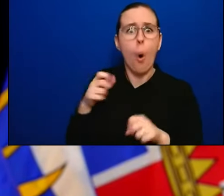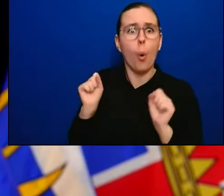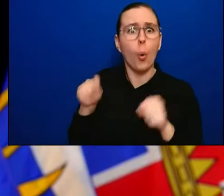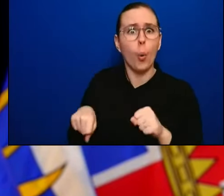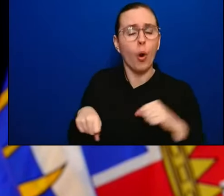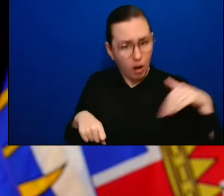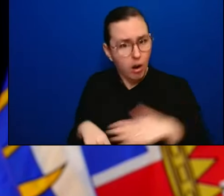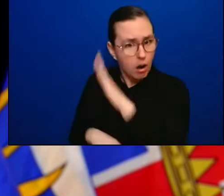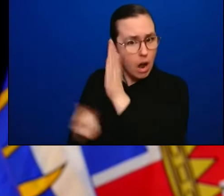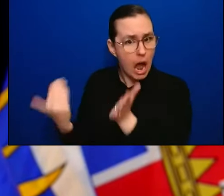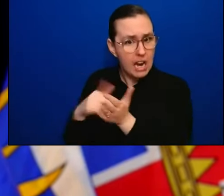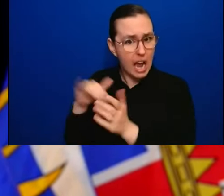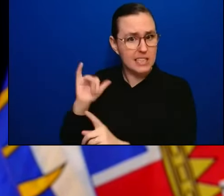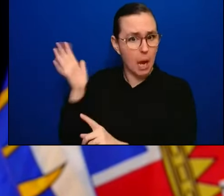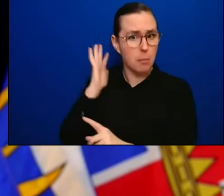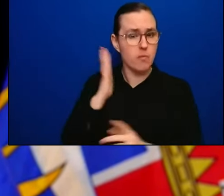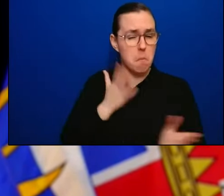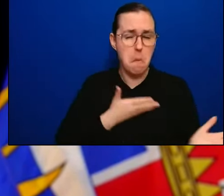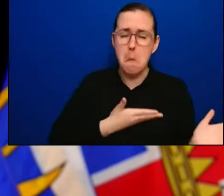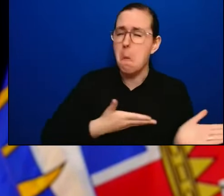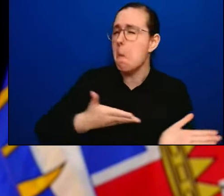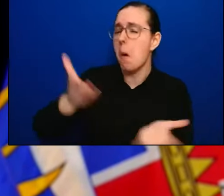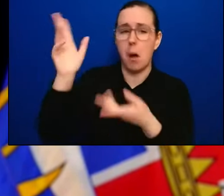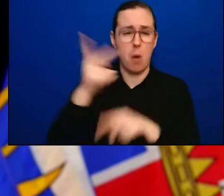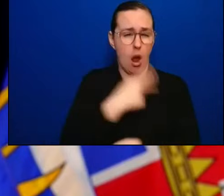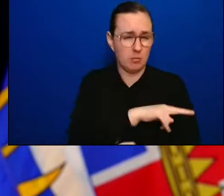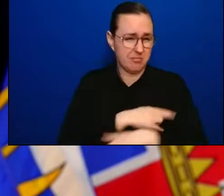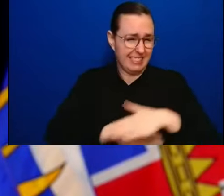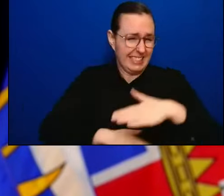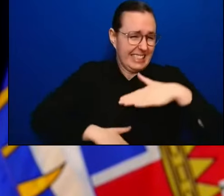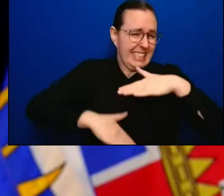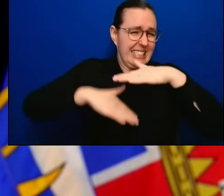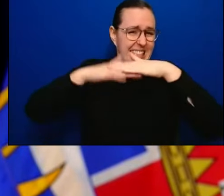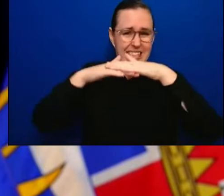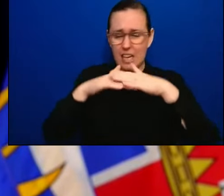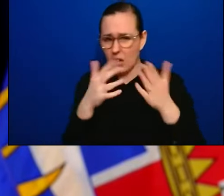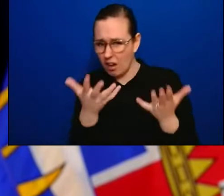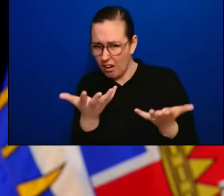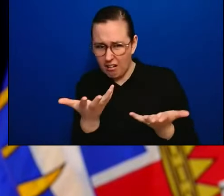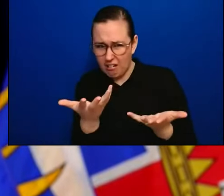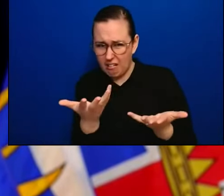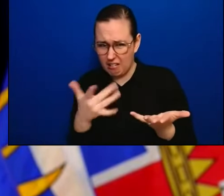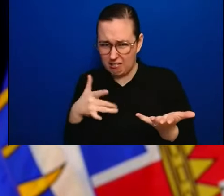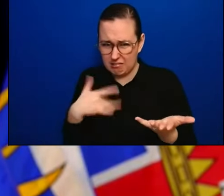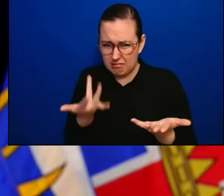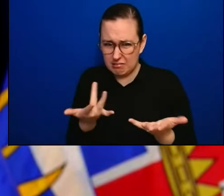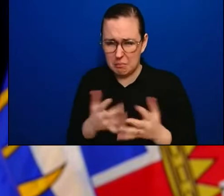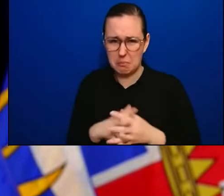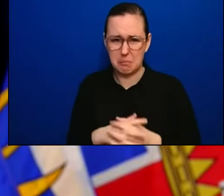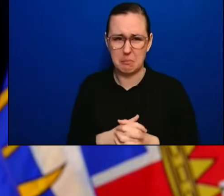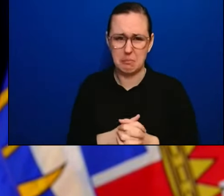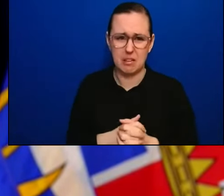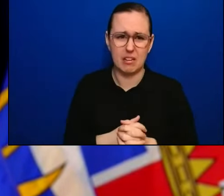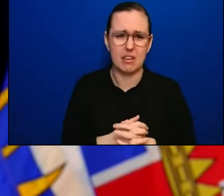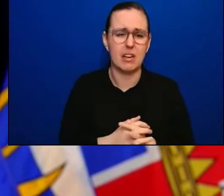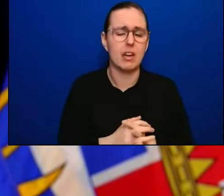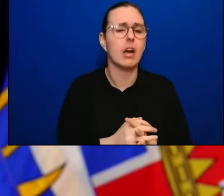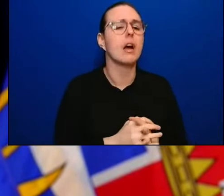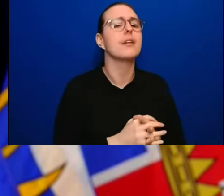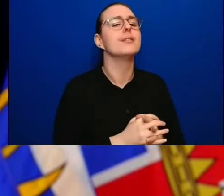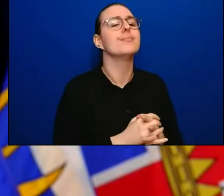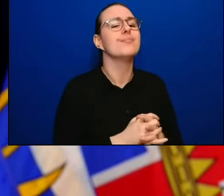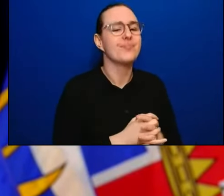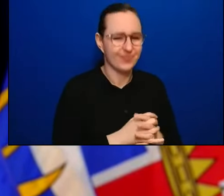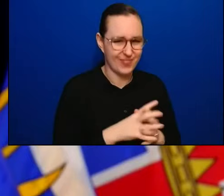getting wrong about this chart? Because I don't, I feel like I must have missed something here. So again, it's modelling. So it gives us a sense of what could